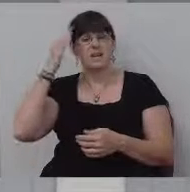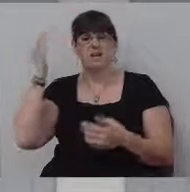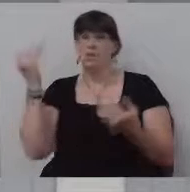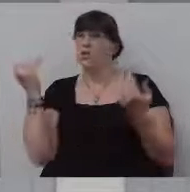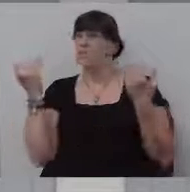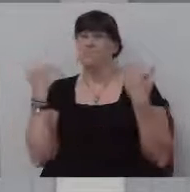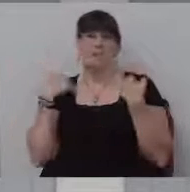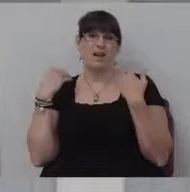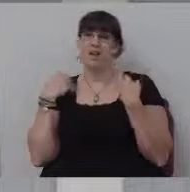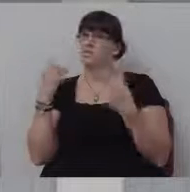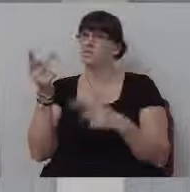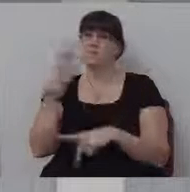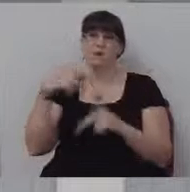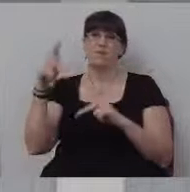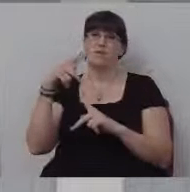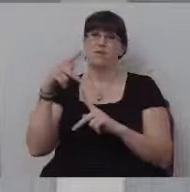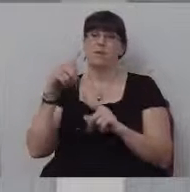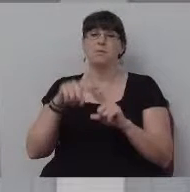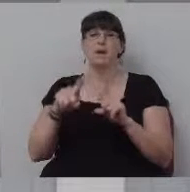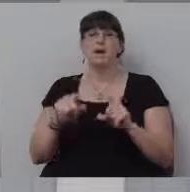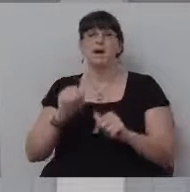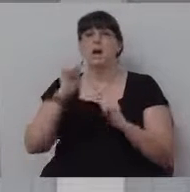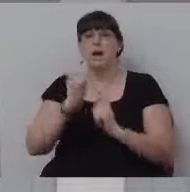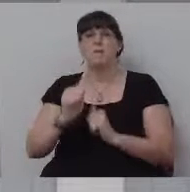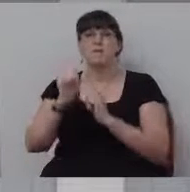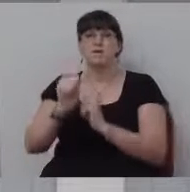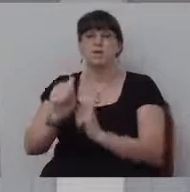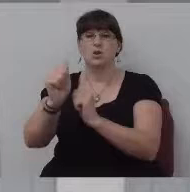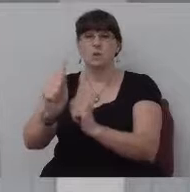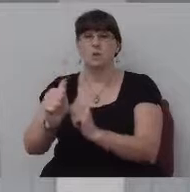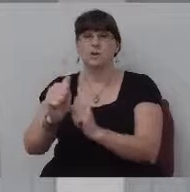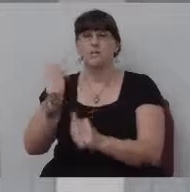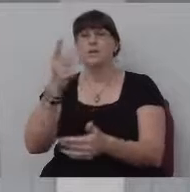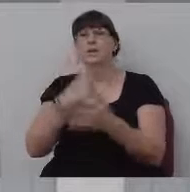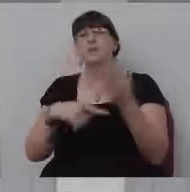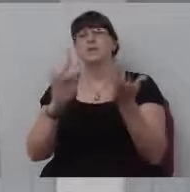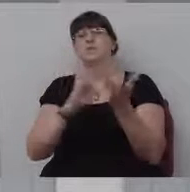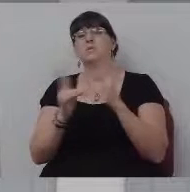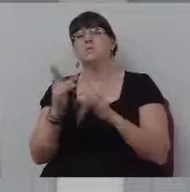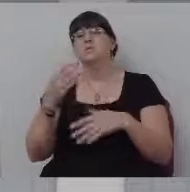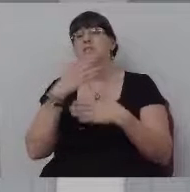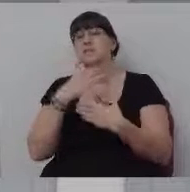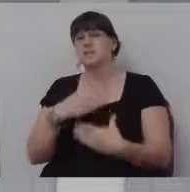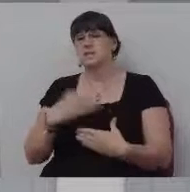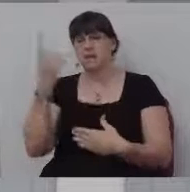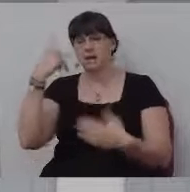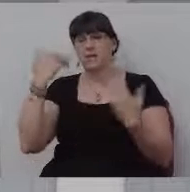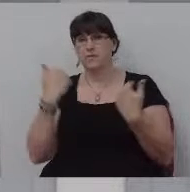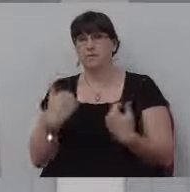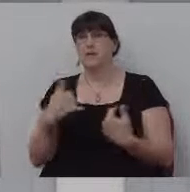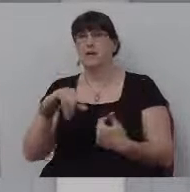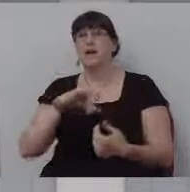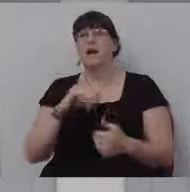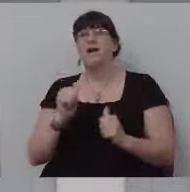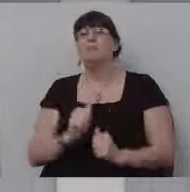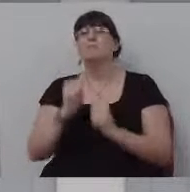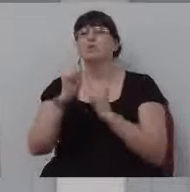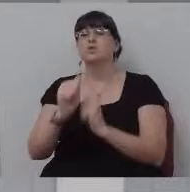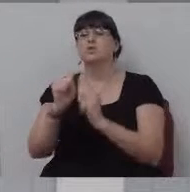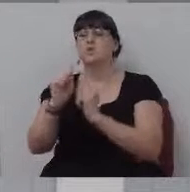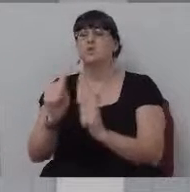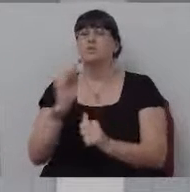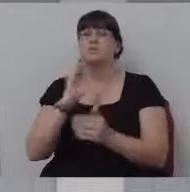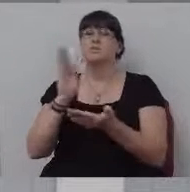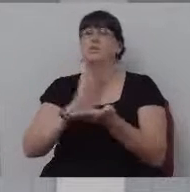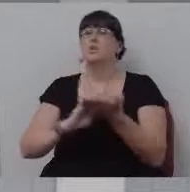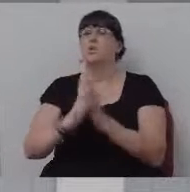attained perfection, but I am pursuing it. It is what Jesus' desire for me is. I am pursuing to